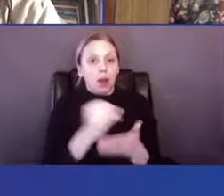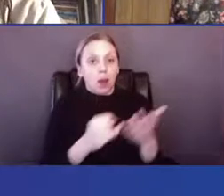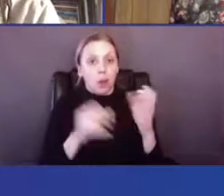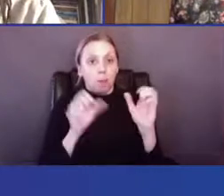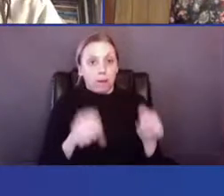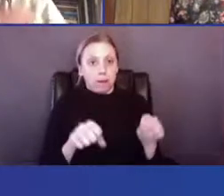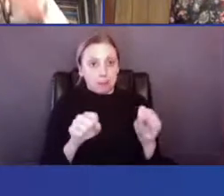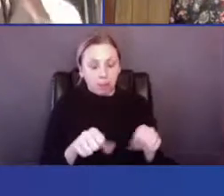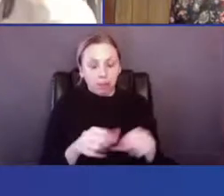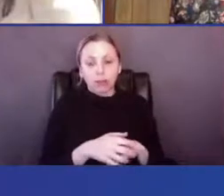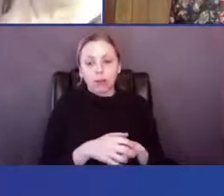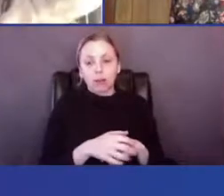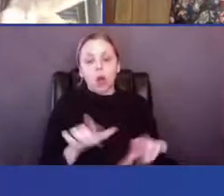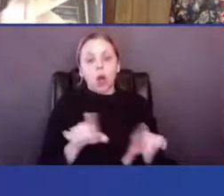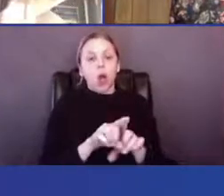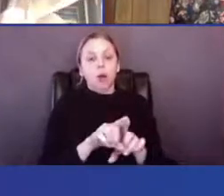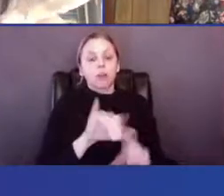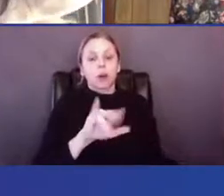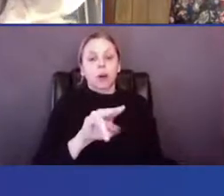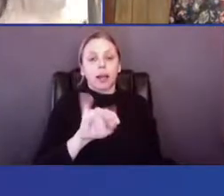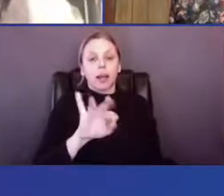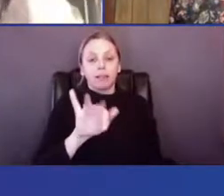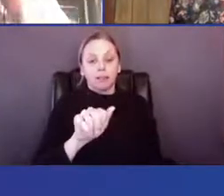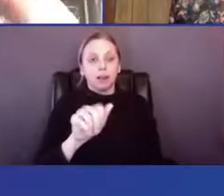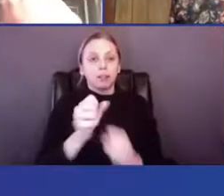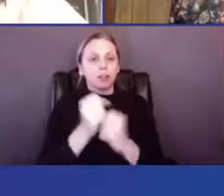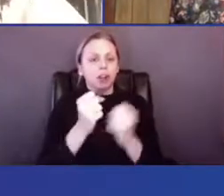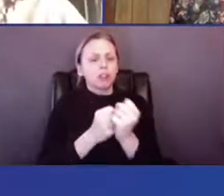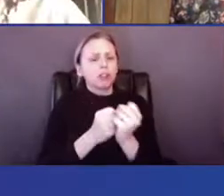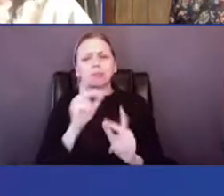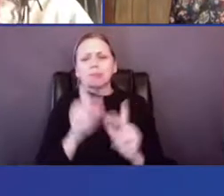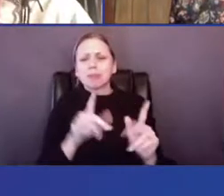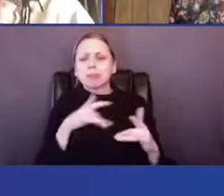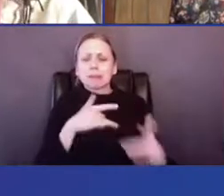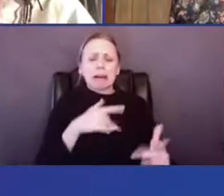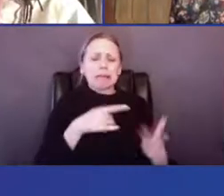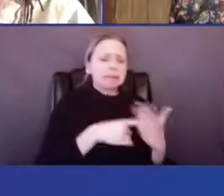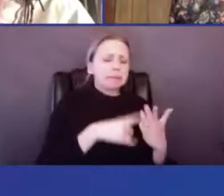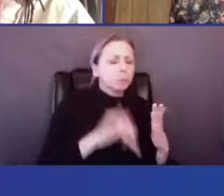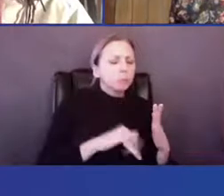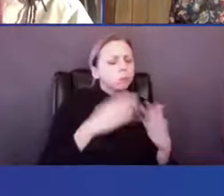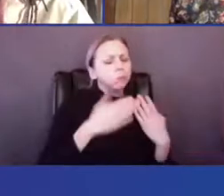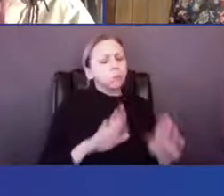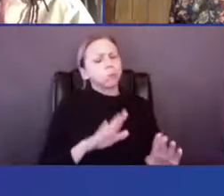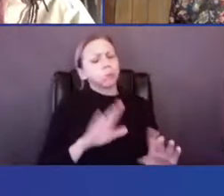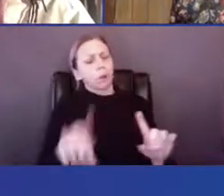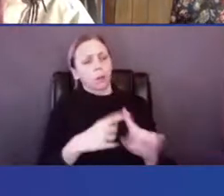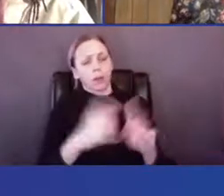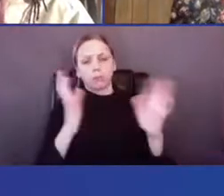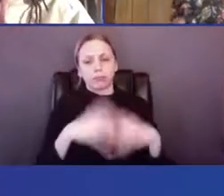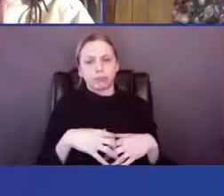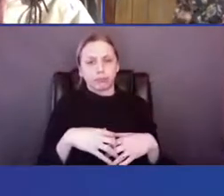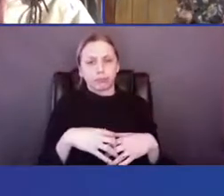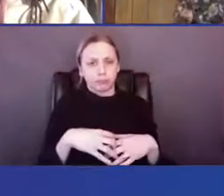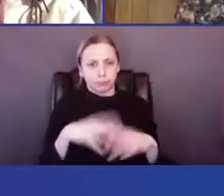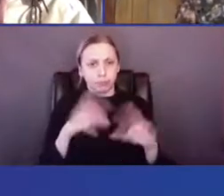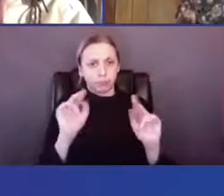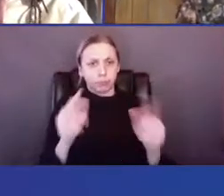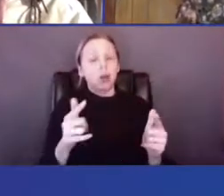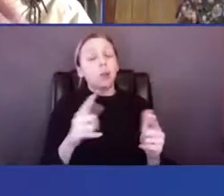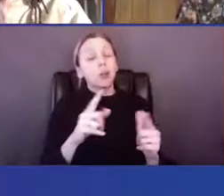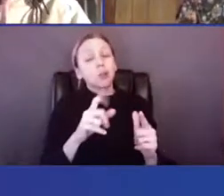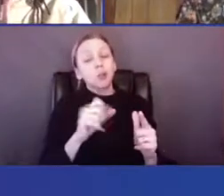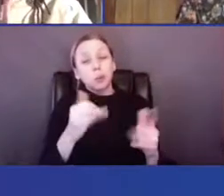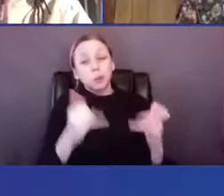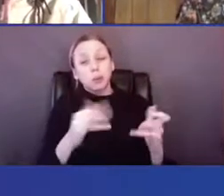And also infrastructure is something people talk about, generally speaking, when it breaks down. So we're talking a